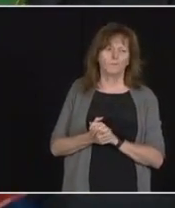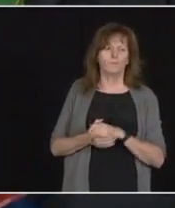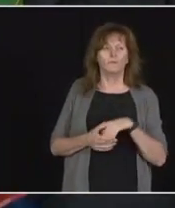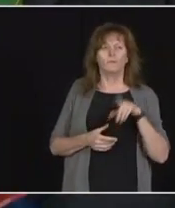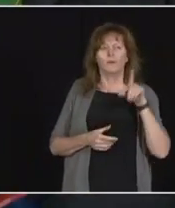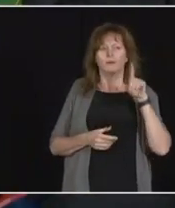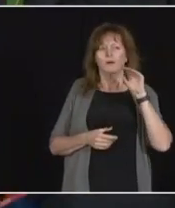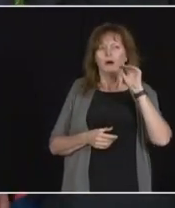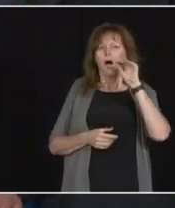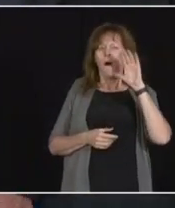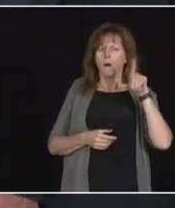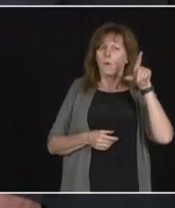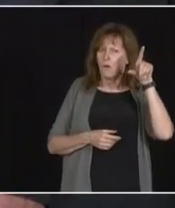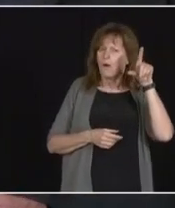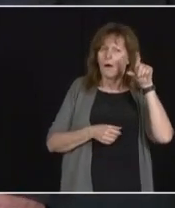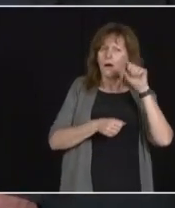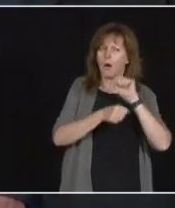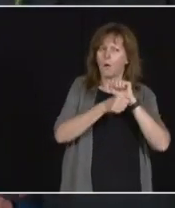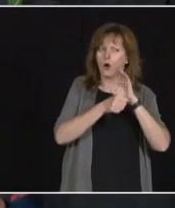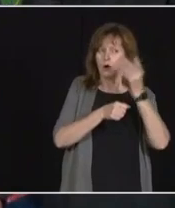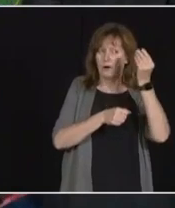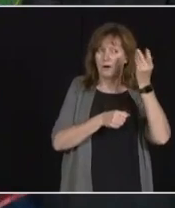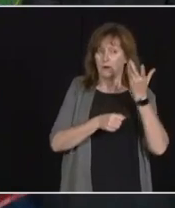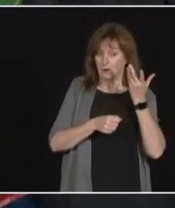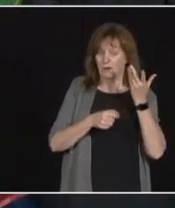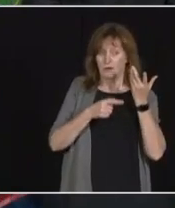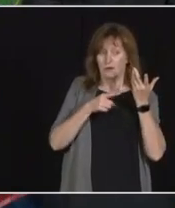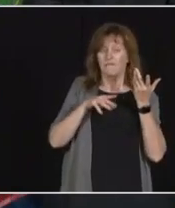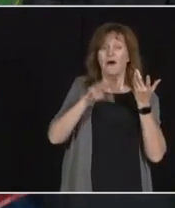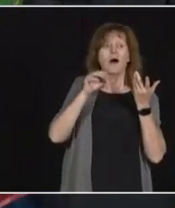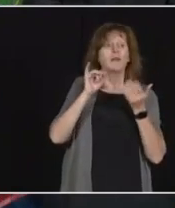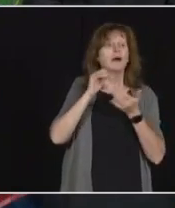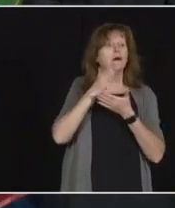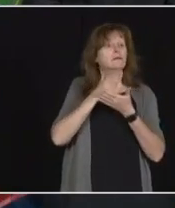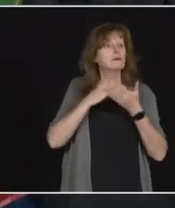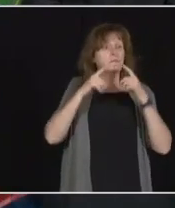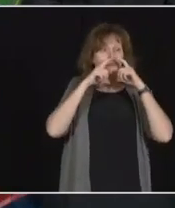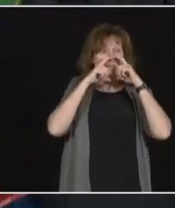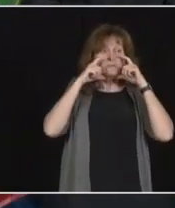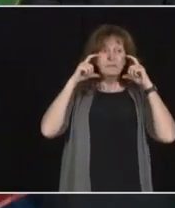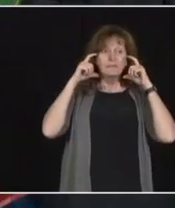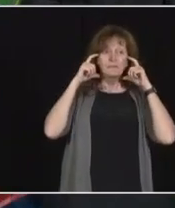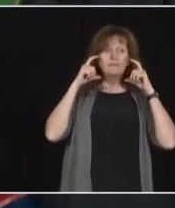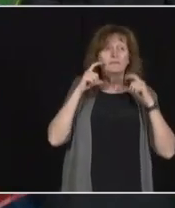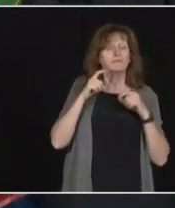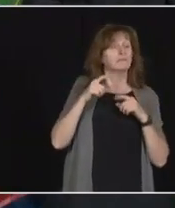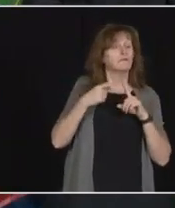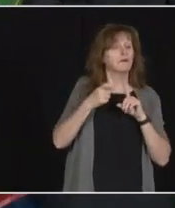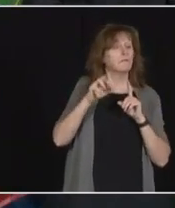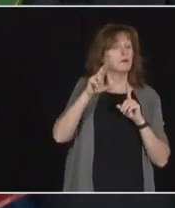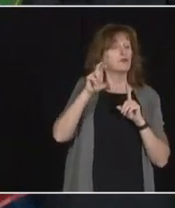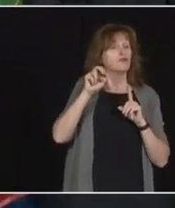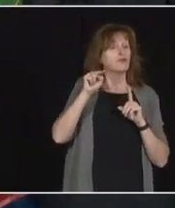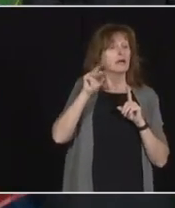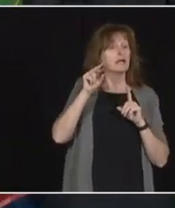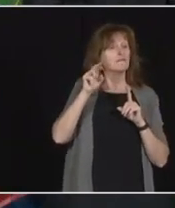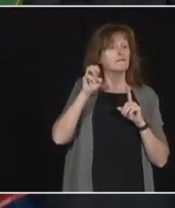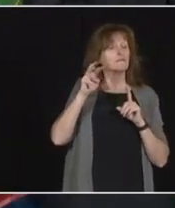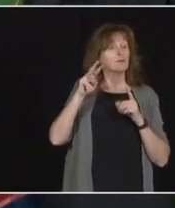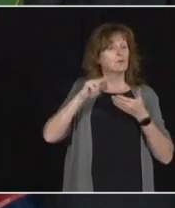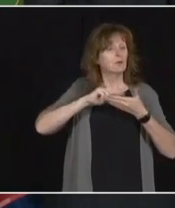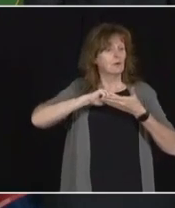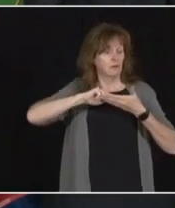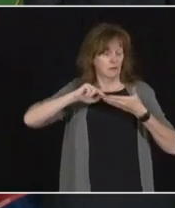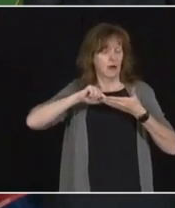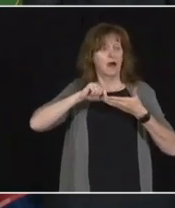that masks discovered in the Renfrew paramedic supply that were labelled not for medical use could be a province